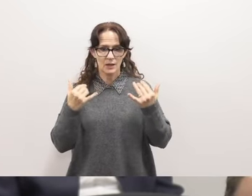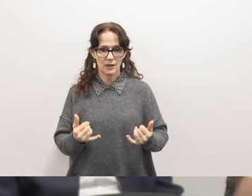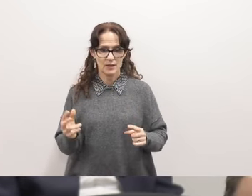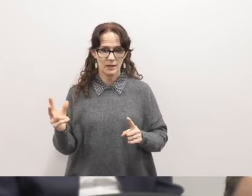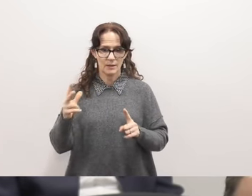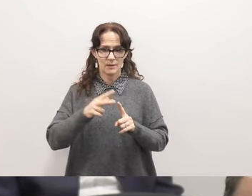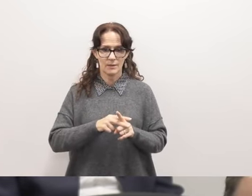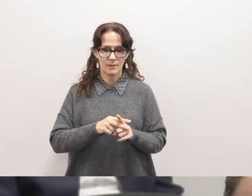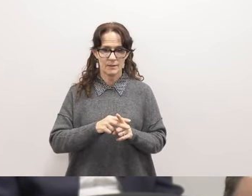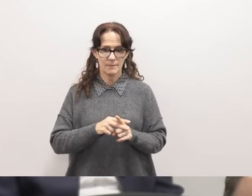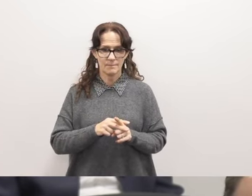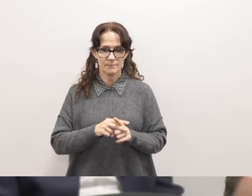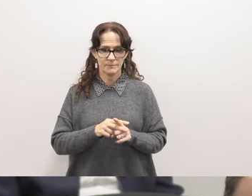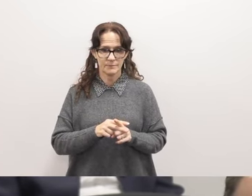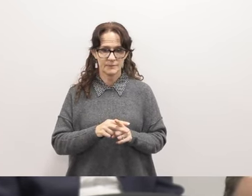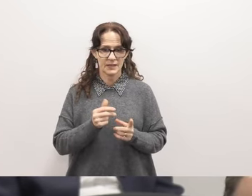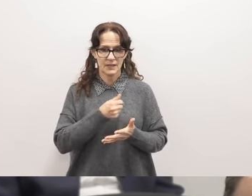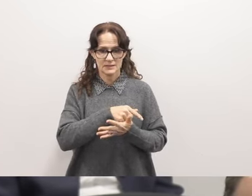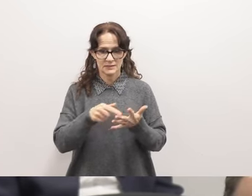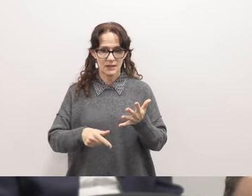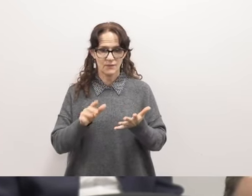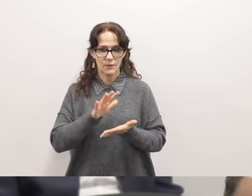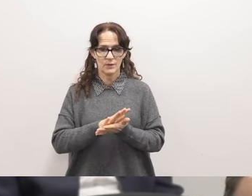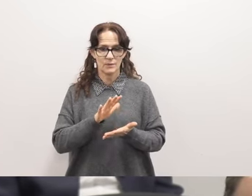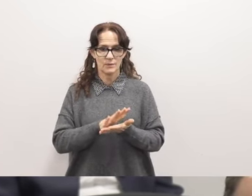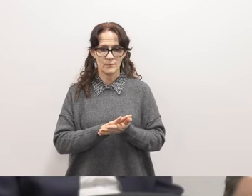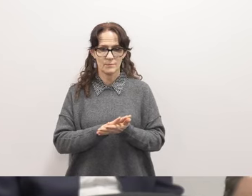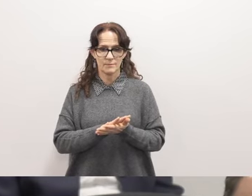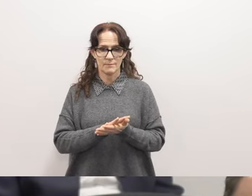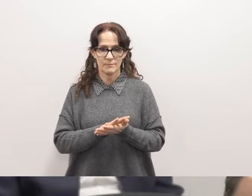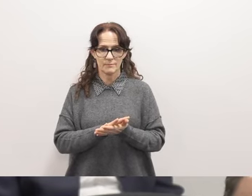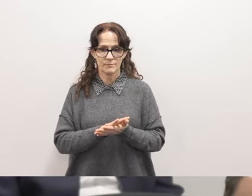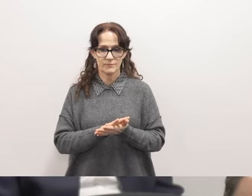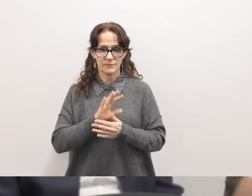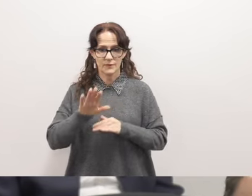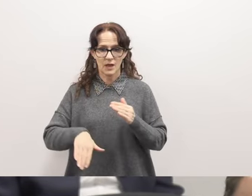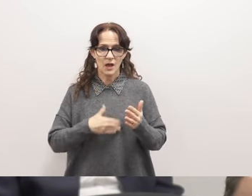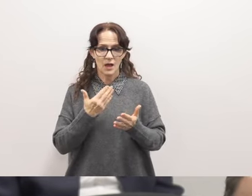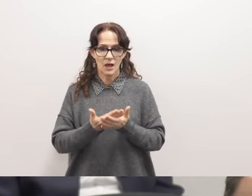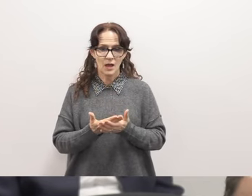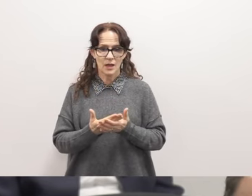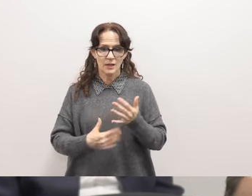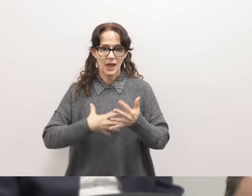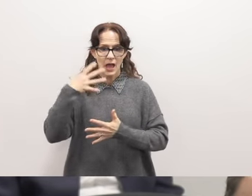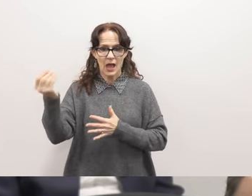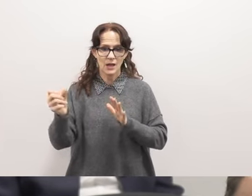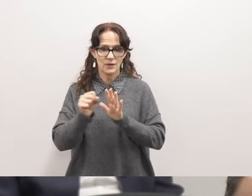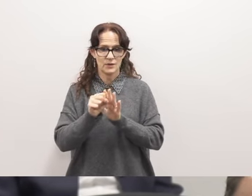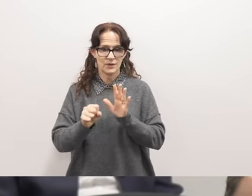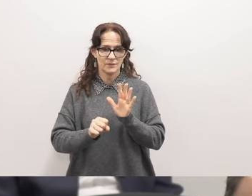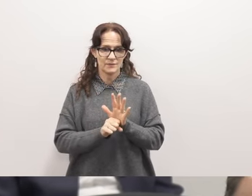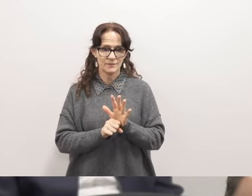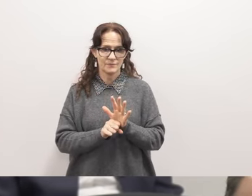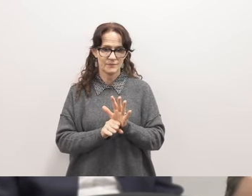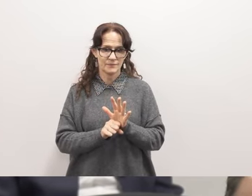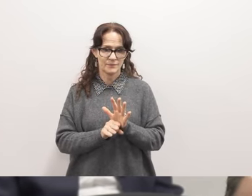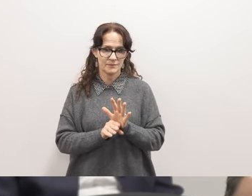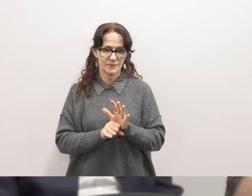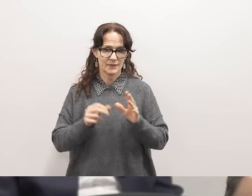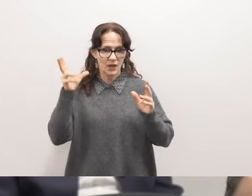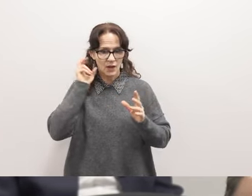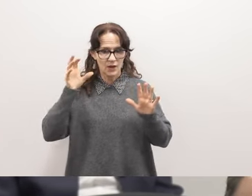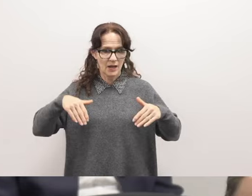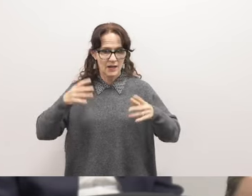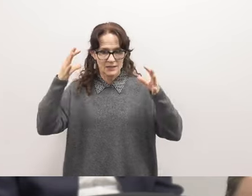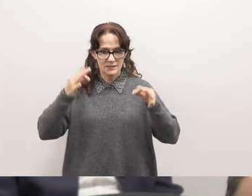applying to um several schools um all of which are actually out of state so um i haven't heard back any